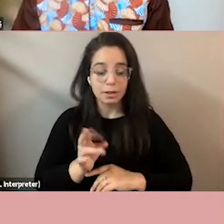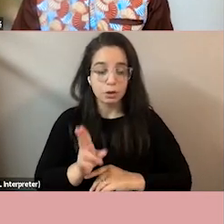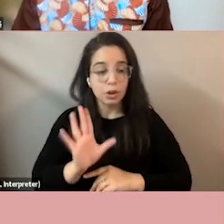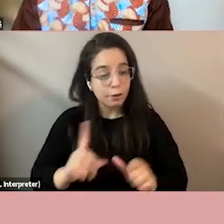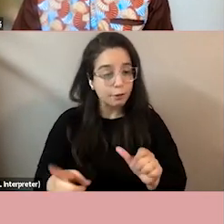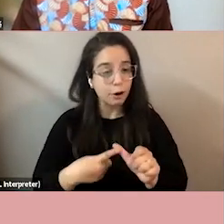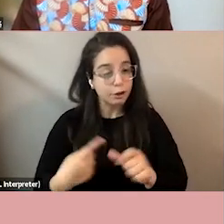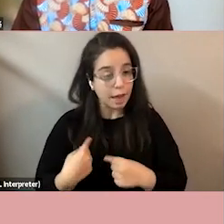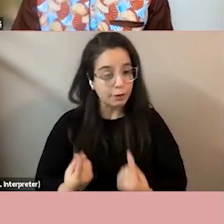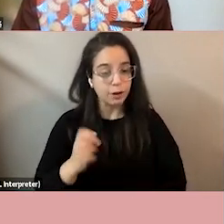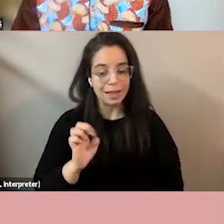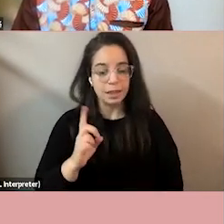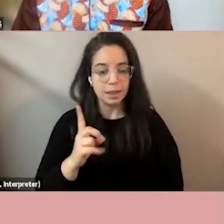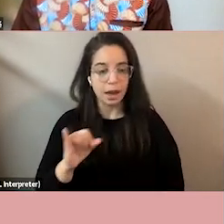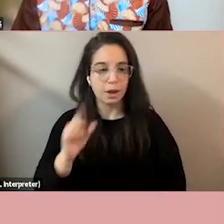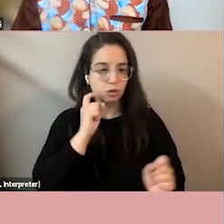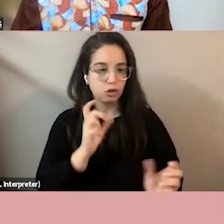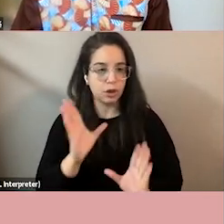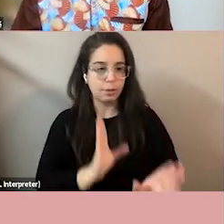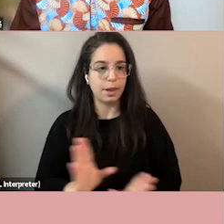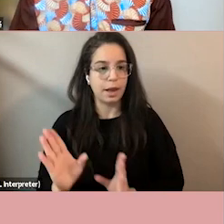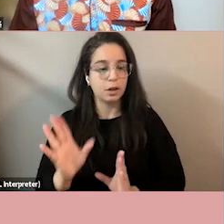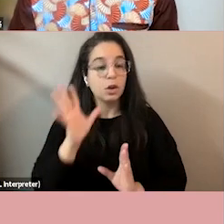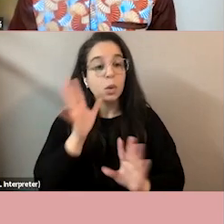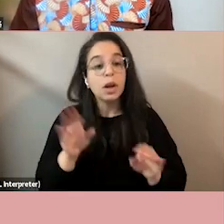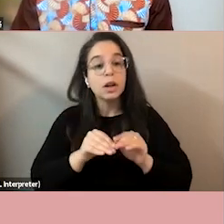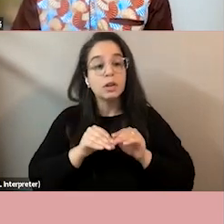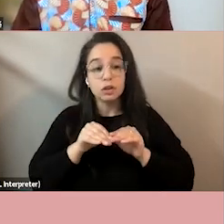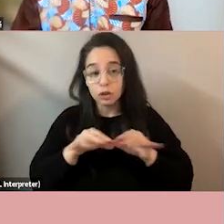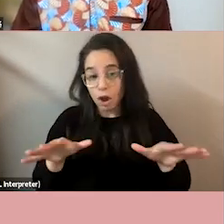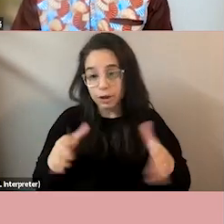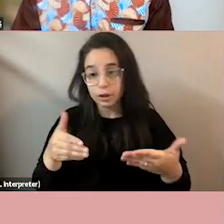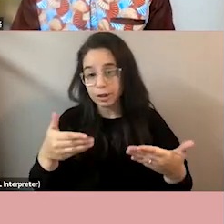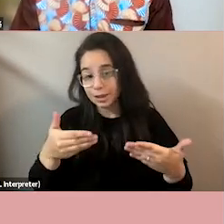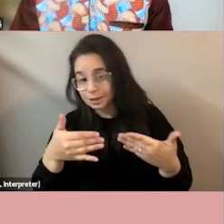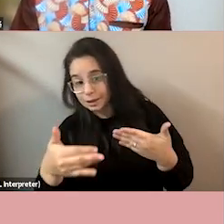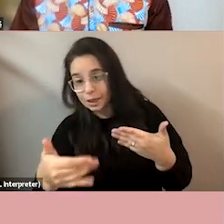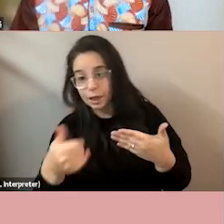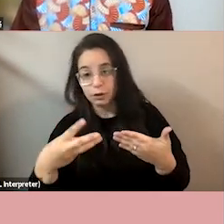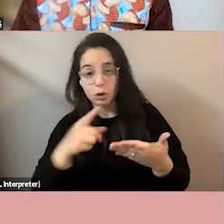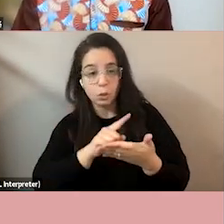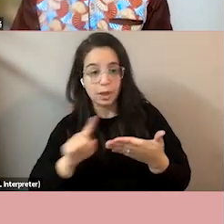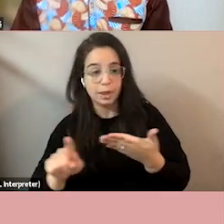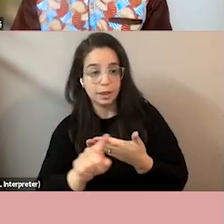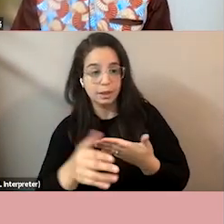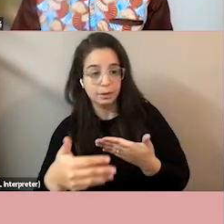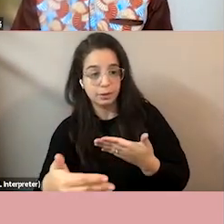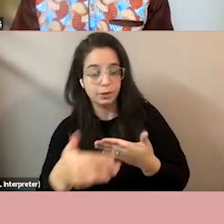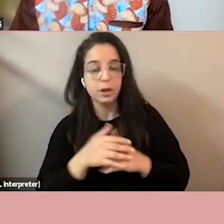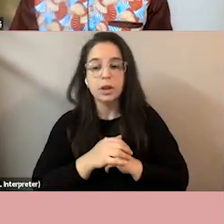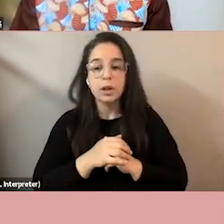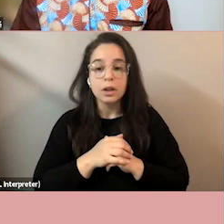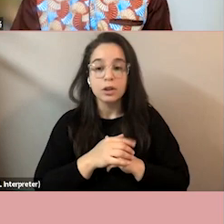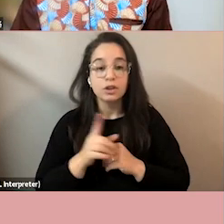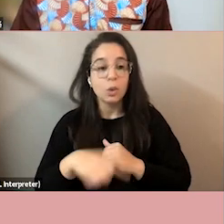strategic plan which is going to launch uh in a couple of weeks from now so please on the